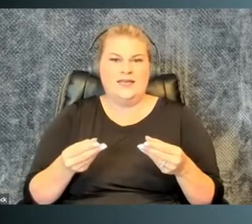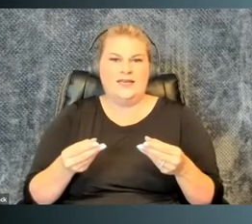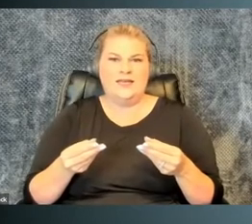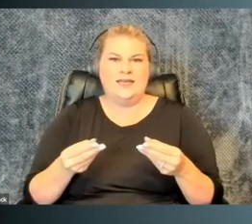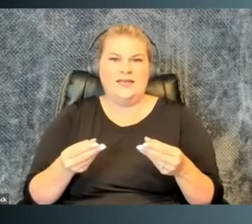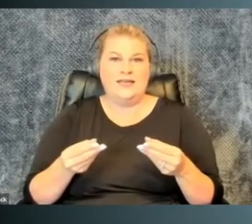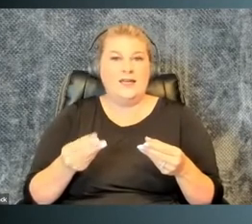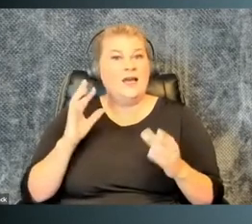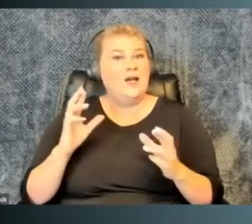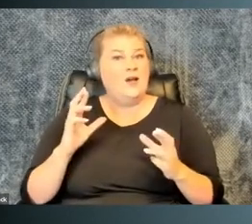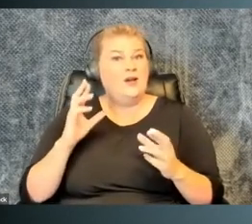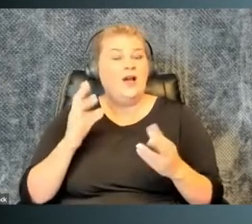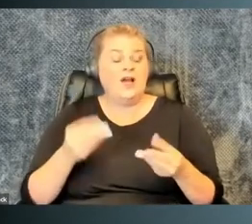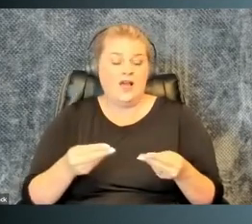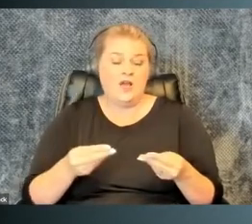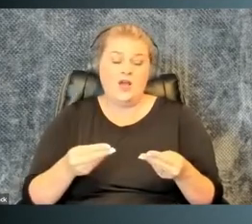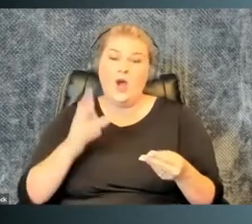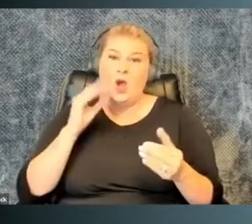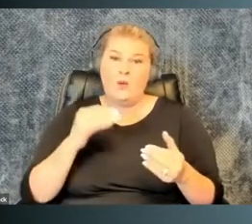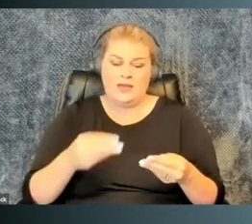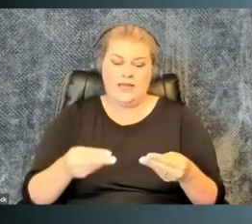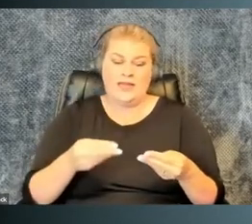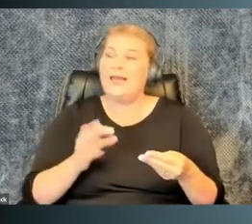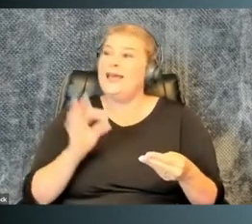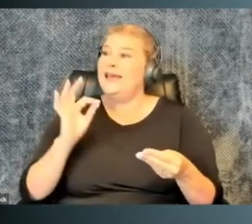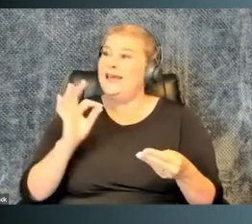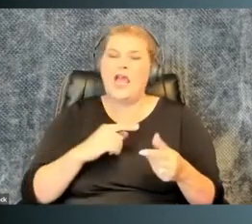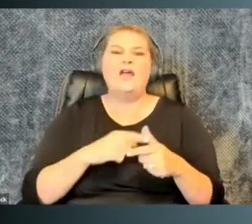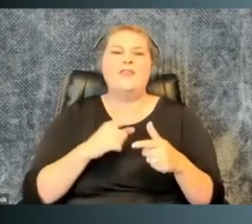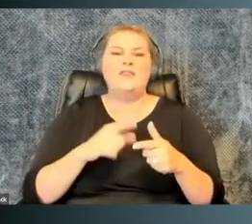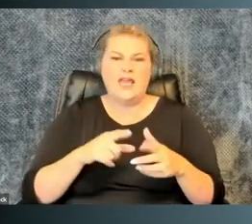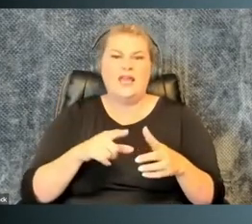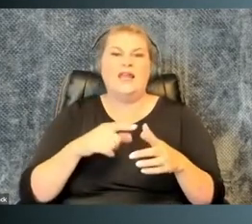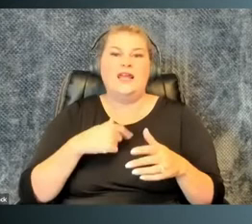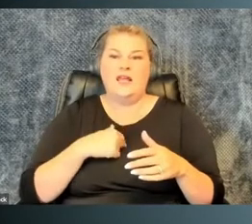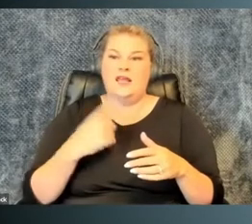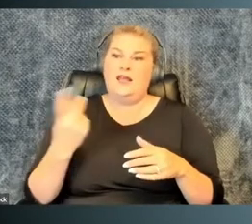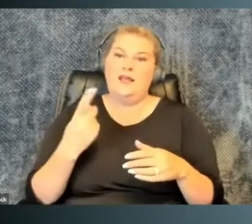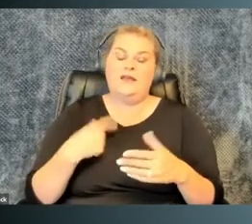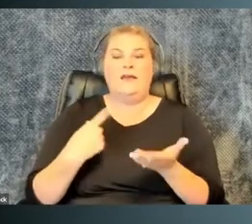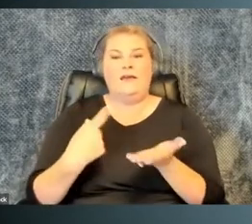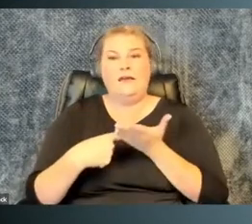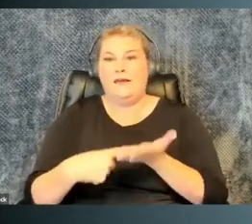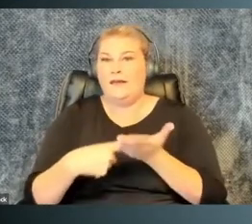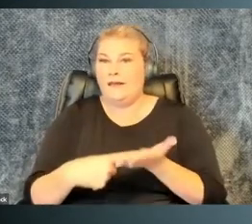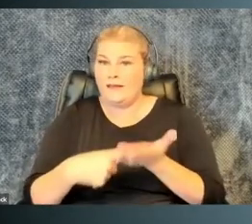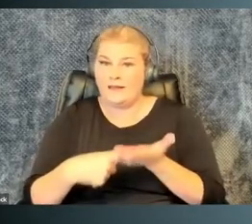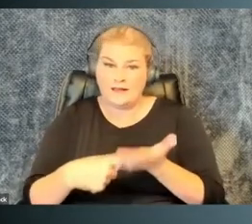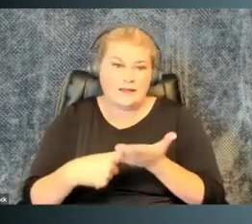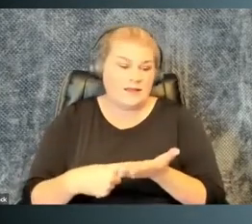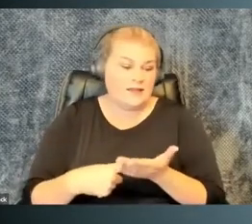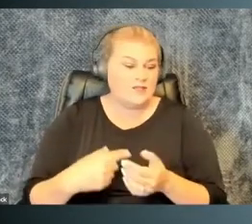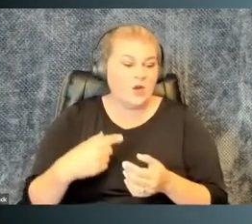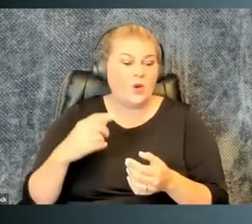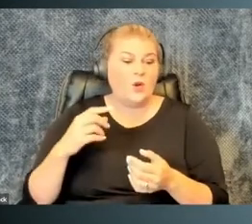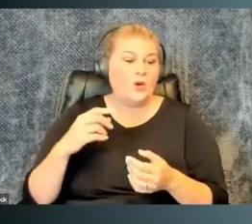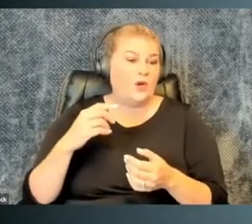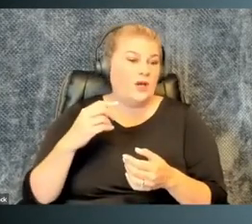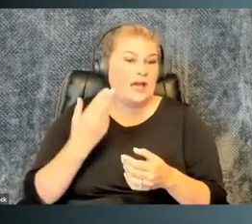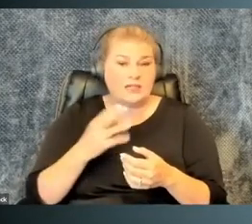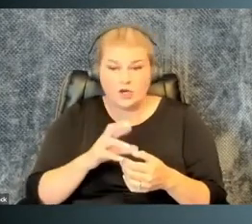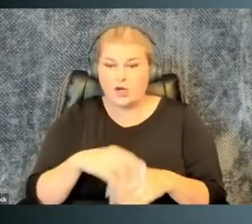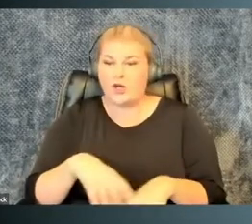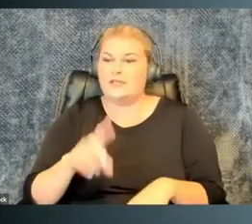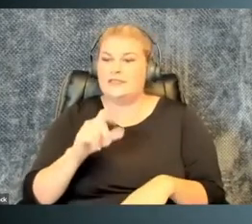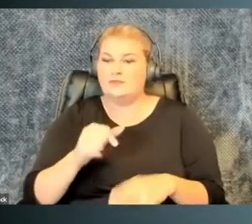you approach them and ask for these things. And then it usually initiates a conversation between the authority. So